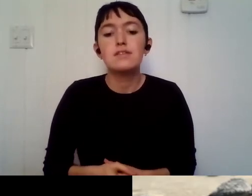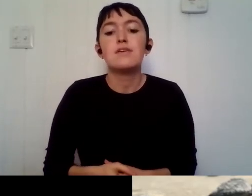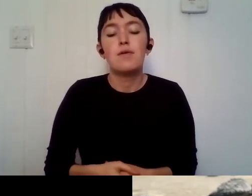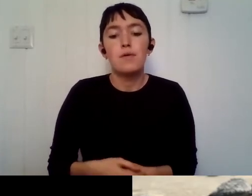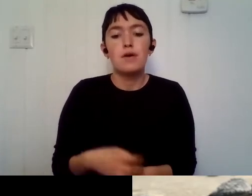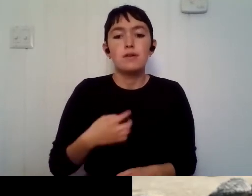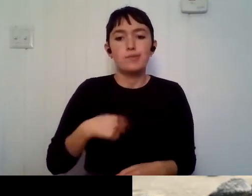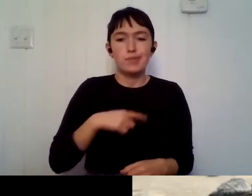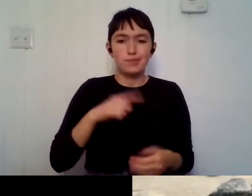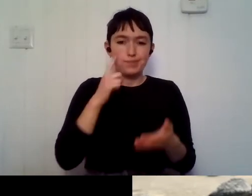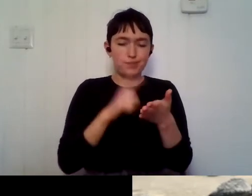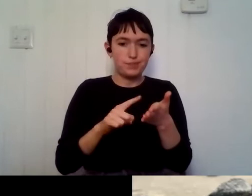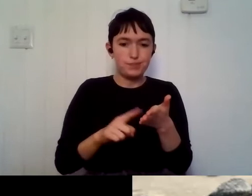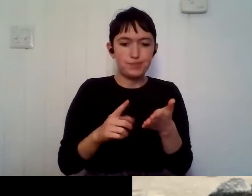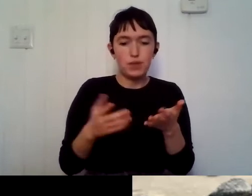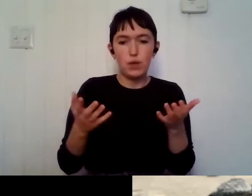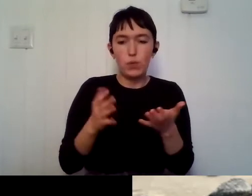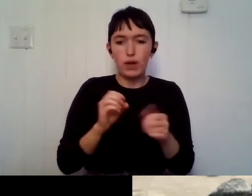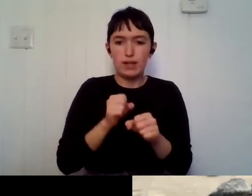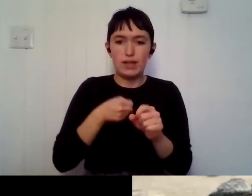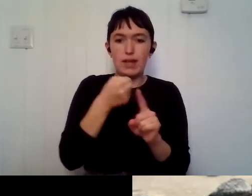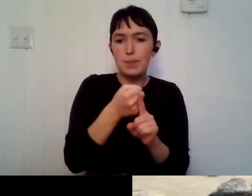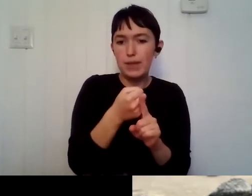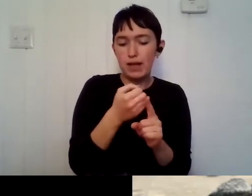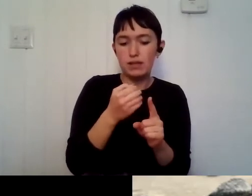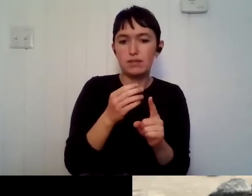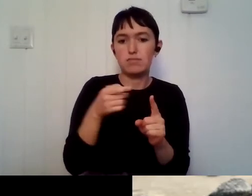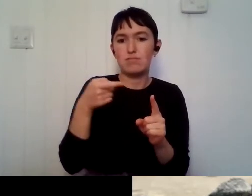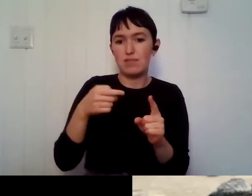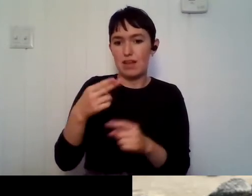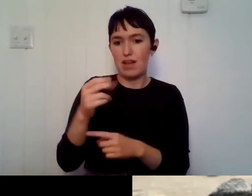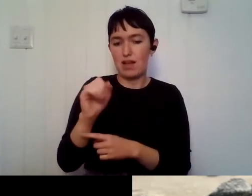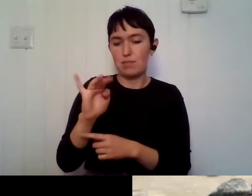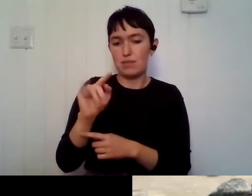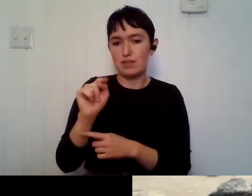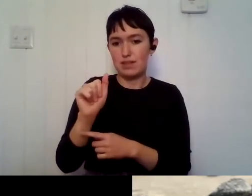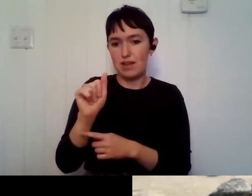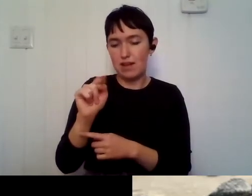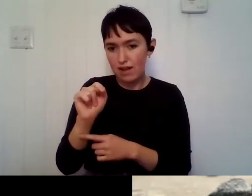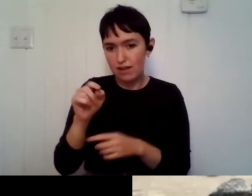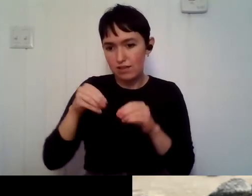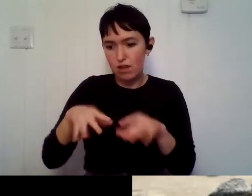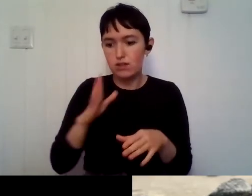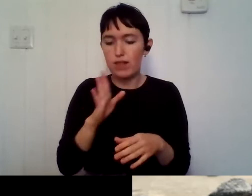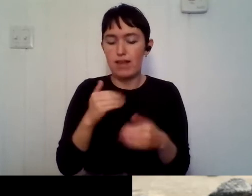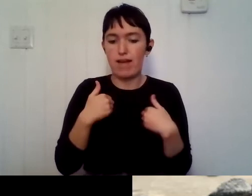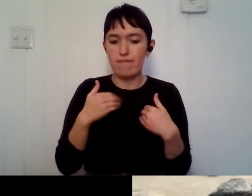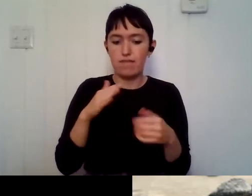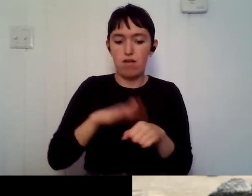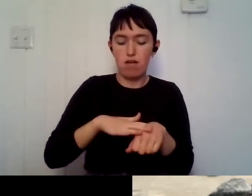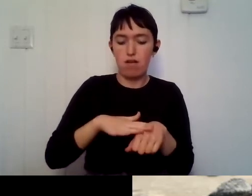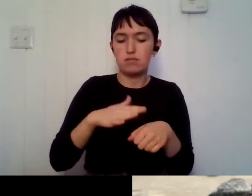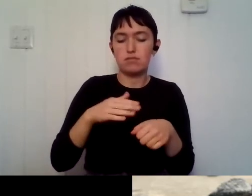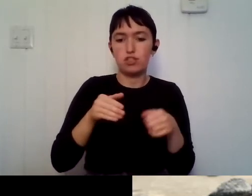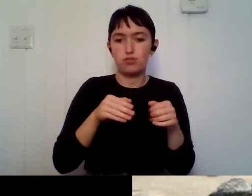have on, um, um, seaside sparrows. they're a bird down on the coast of Georgia. Um, my, um, my project